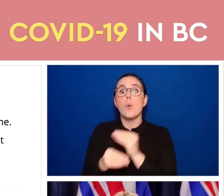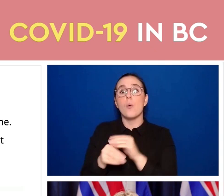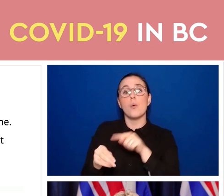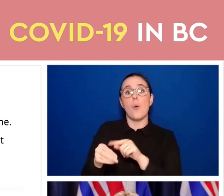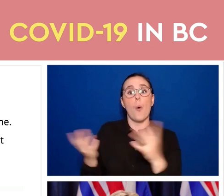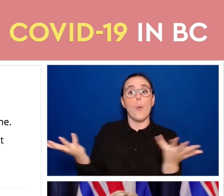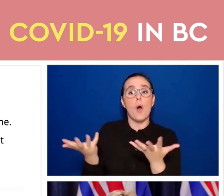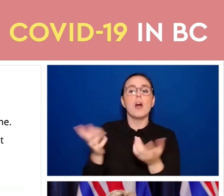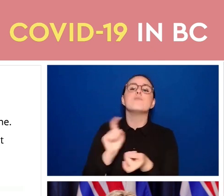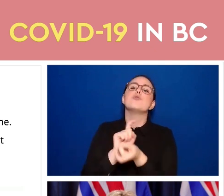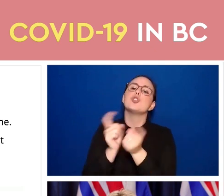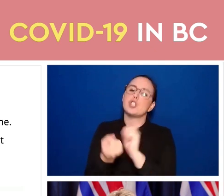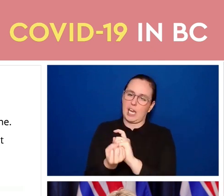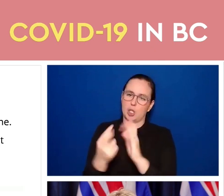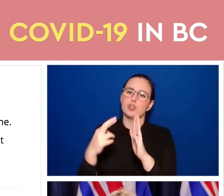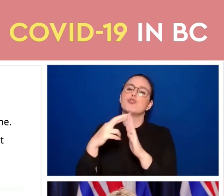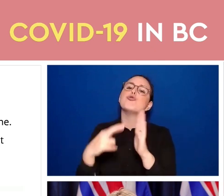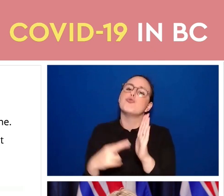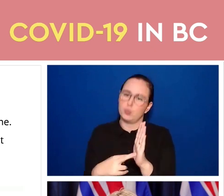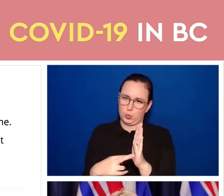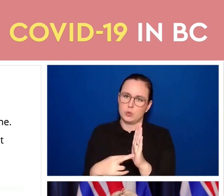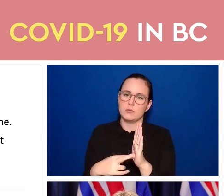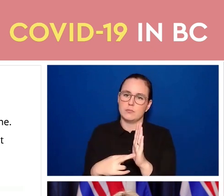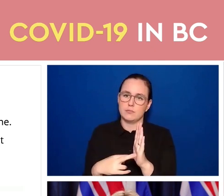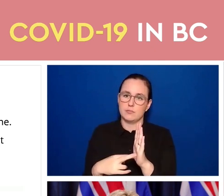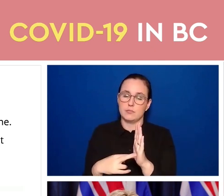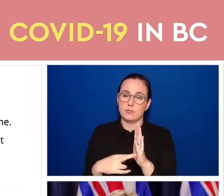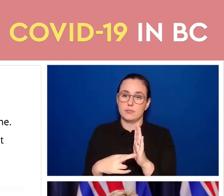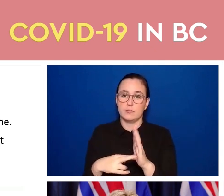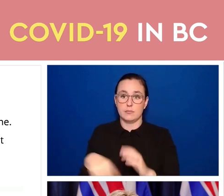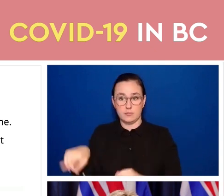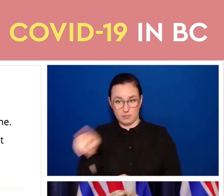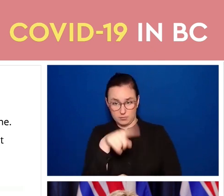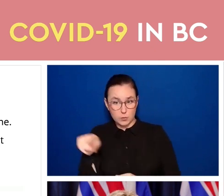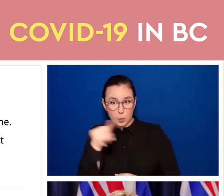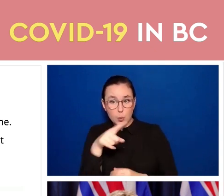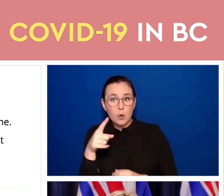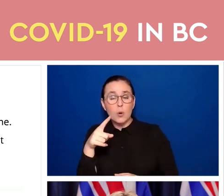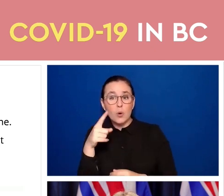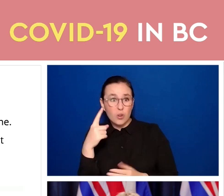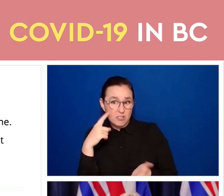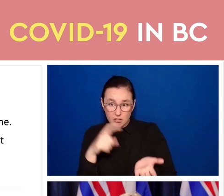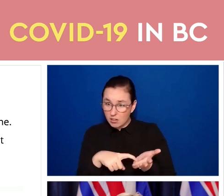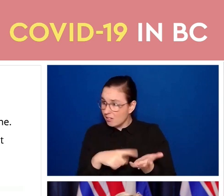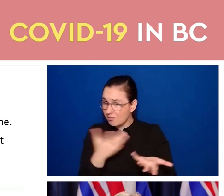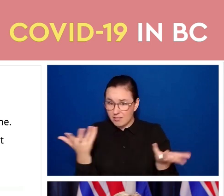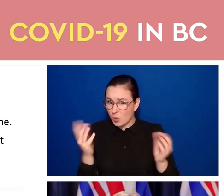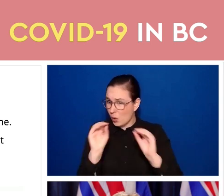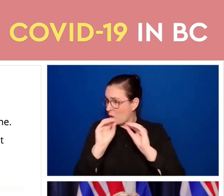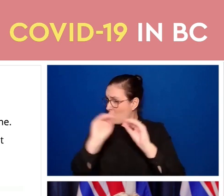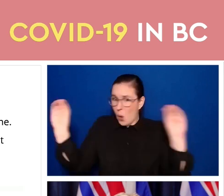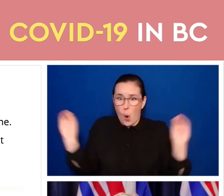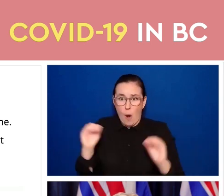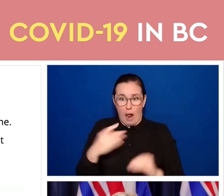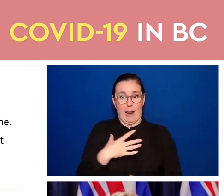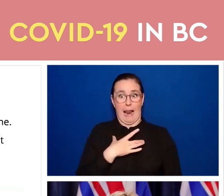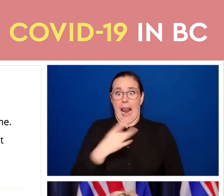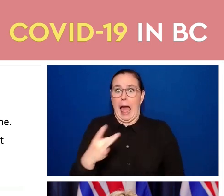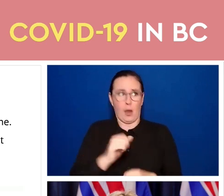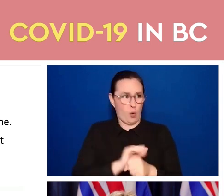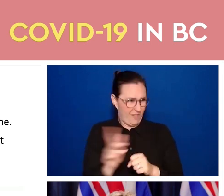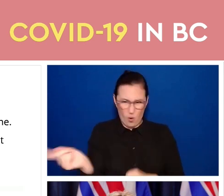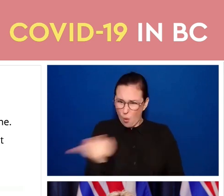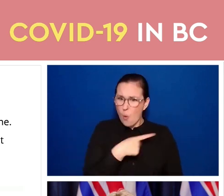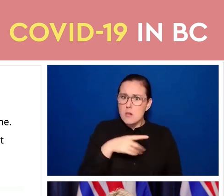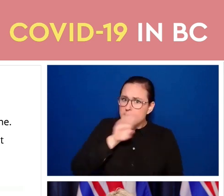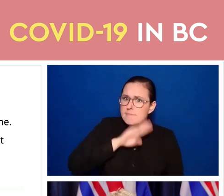nobody likes this virus. That we're not happy that we are here right now. But we also need to recognize that some have carried a